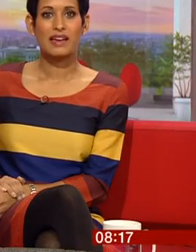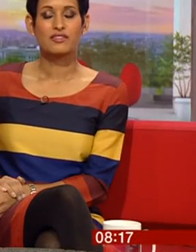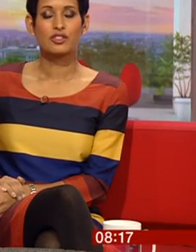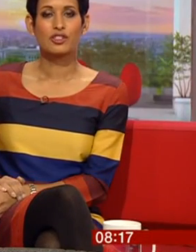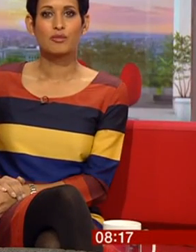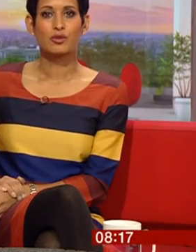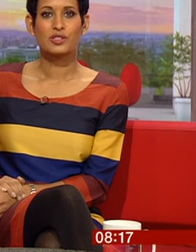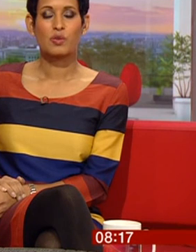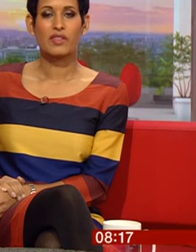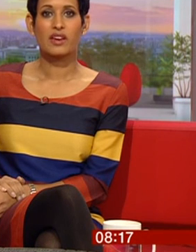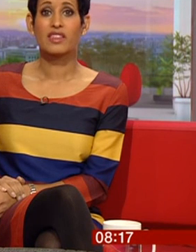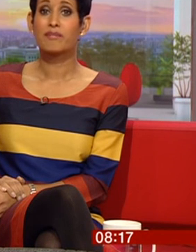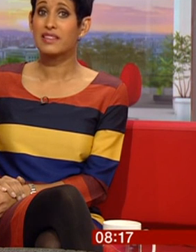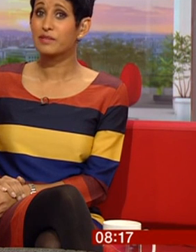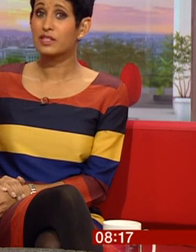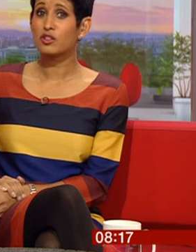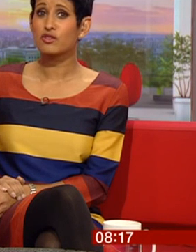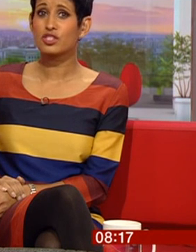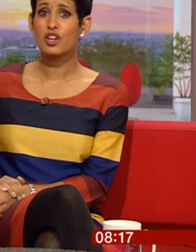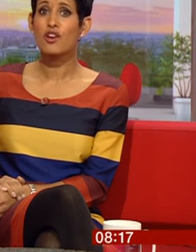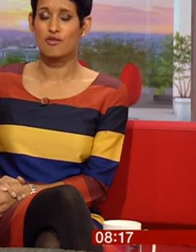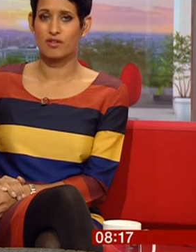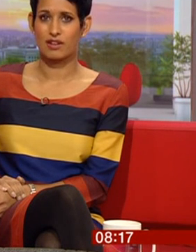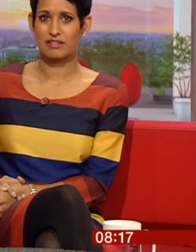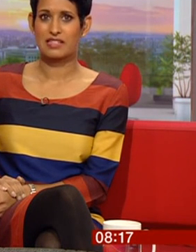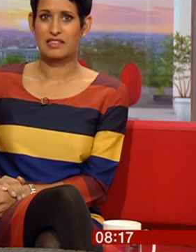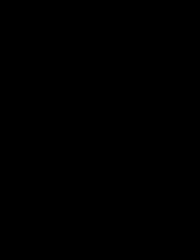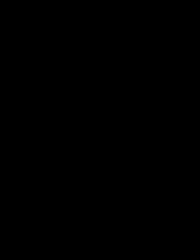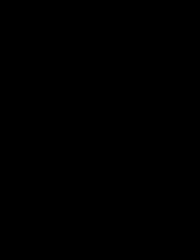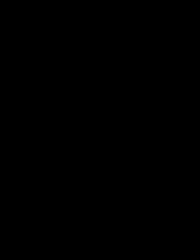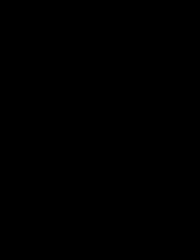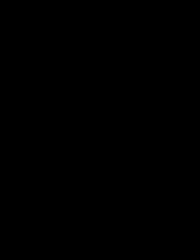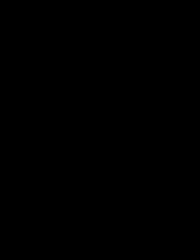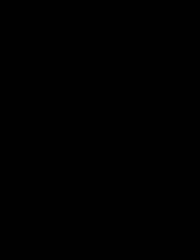to talk to matt for a look at the morning's weather matt there's been a lot of snow around hasn't